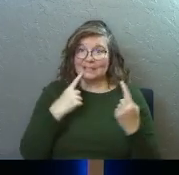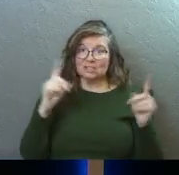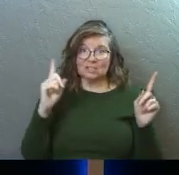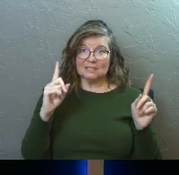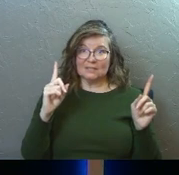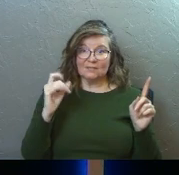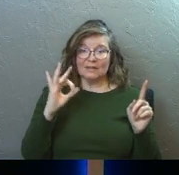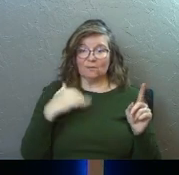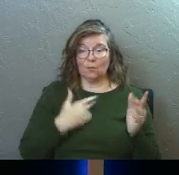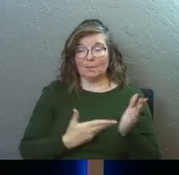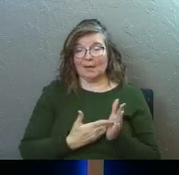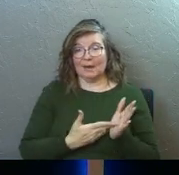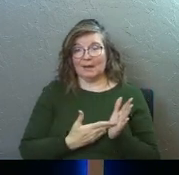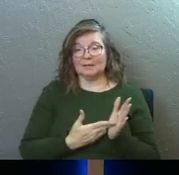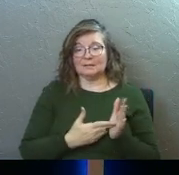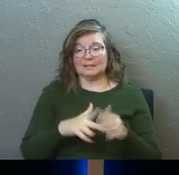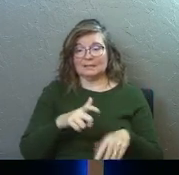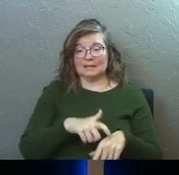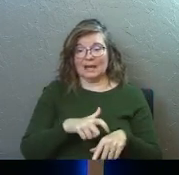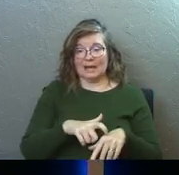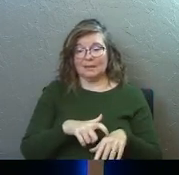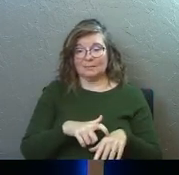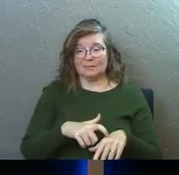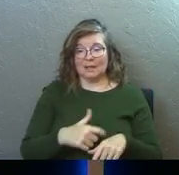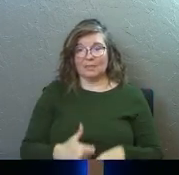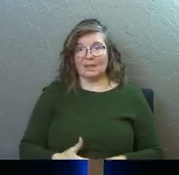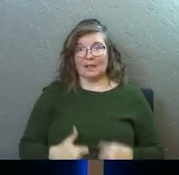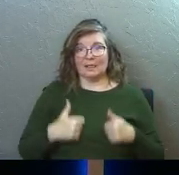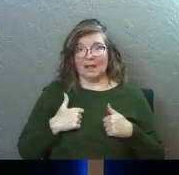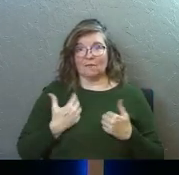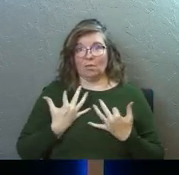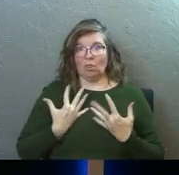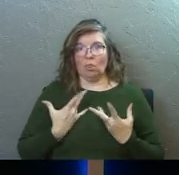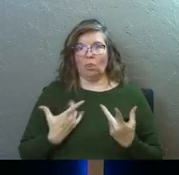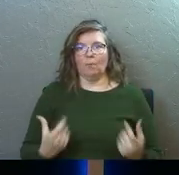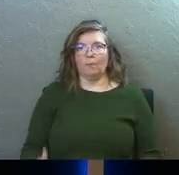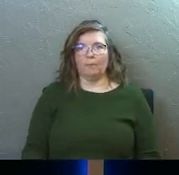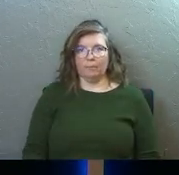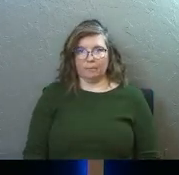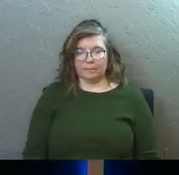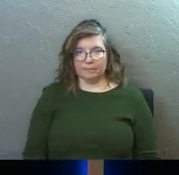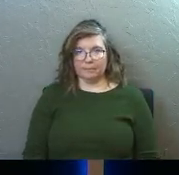more, if we're being honest, it's at times taking the life right out of us.